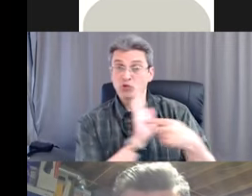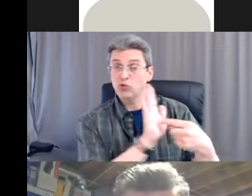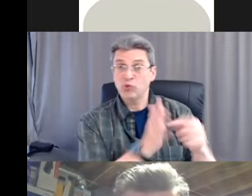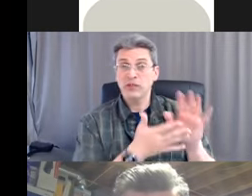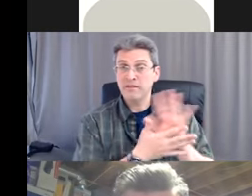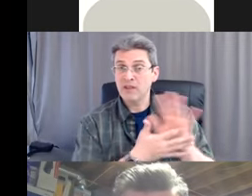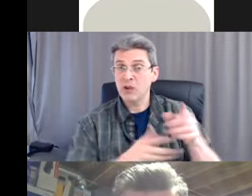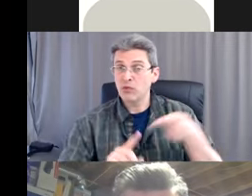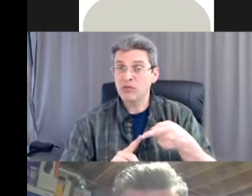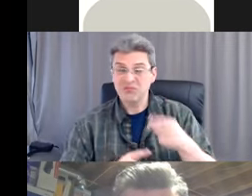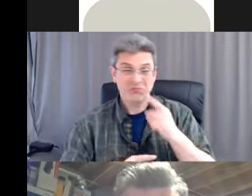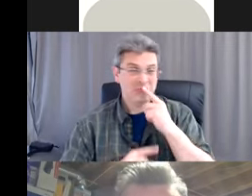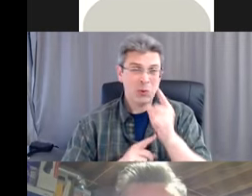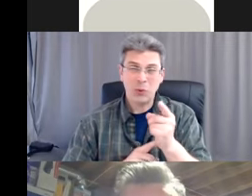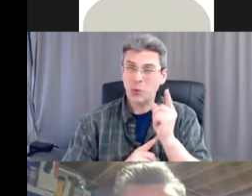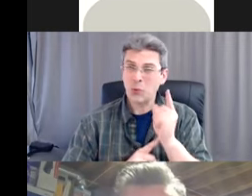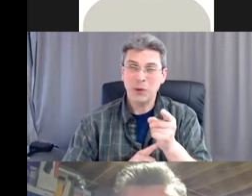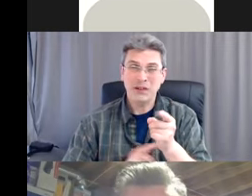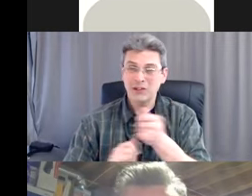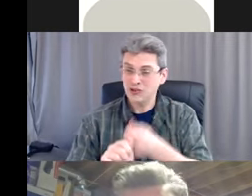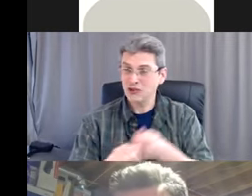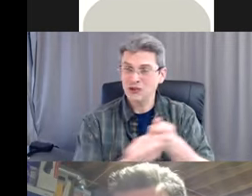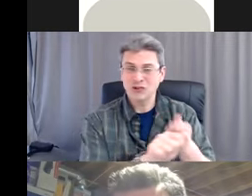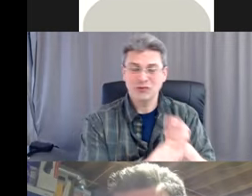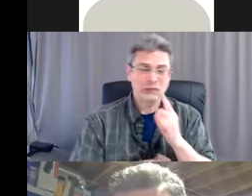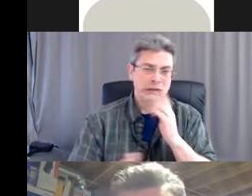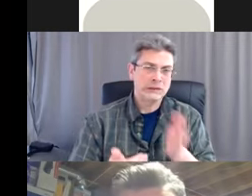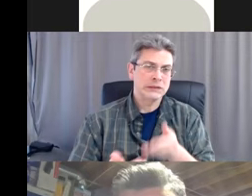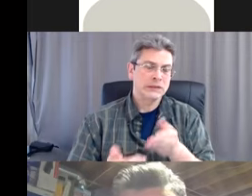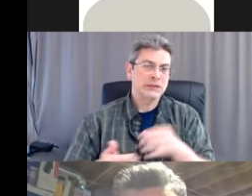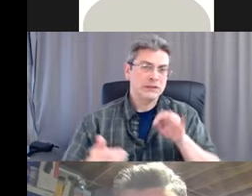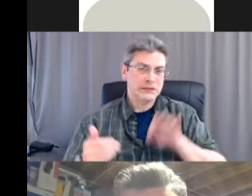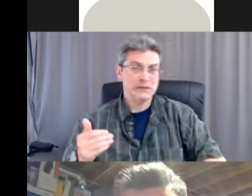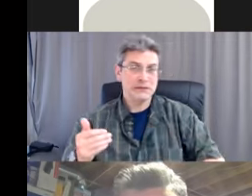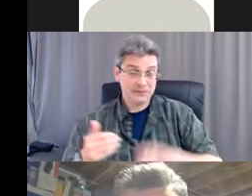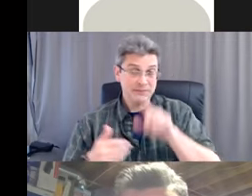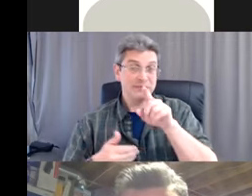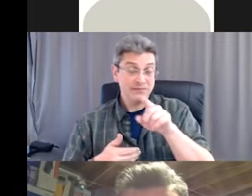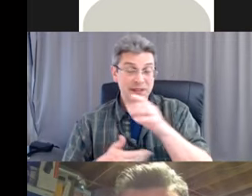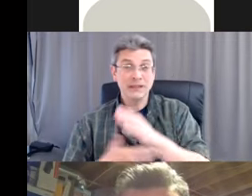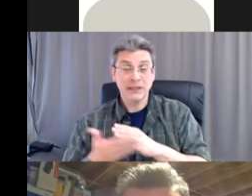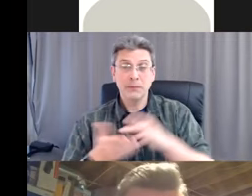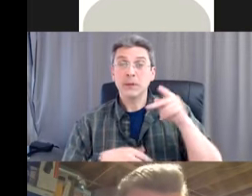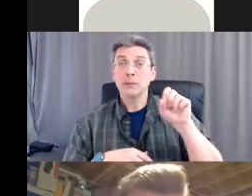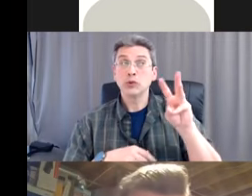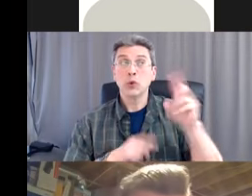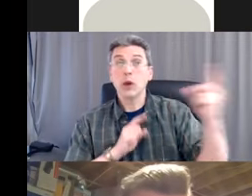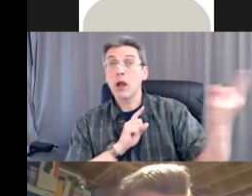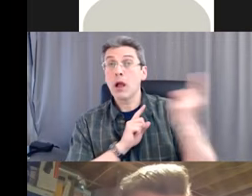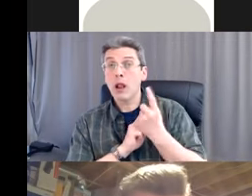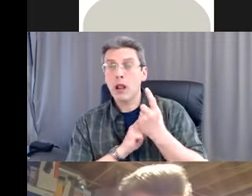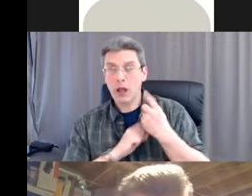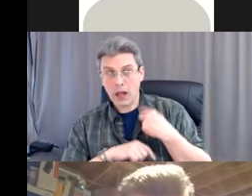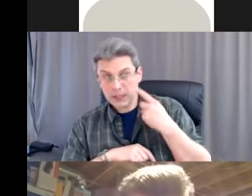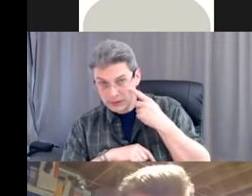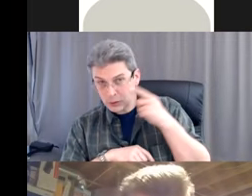and it's extremely useful. Uh, I found that some of my PSWs were taking off their gowns